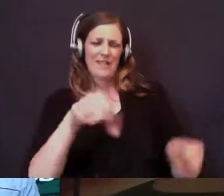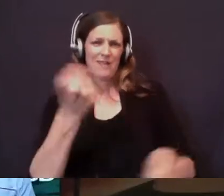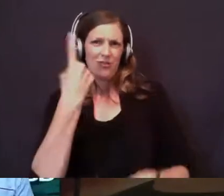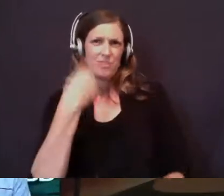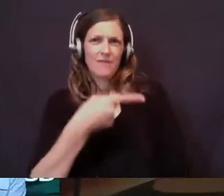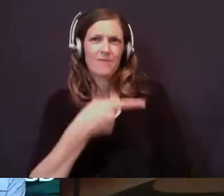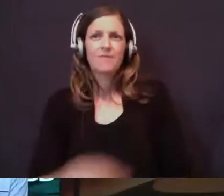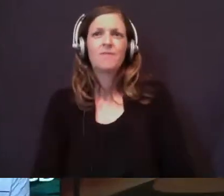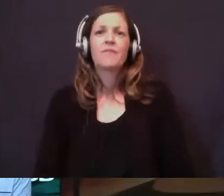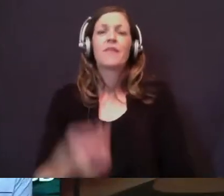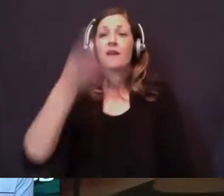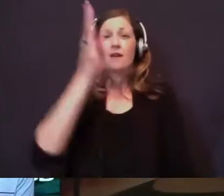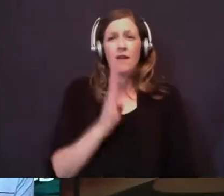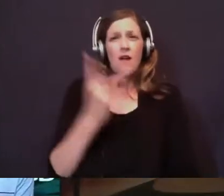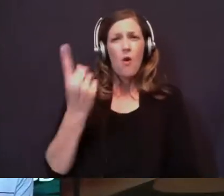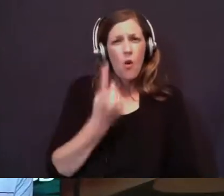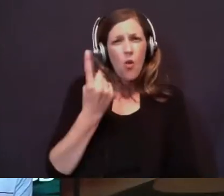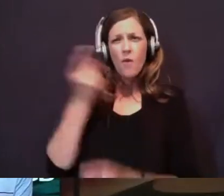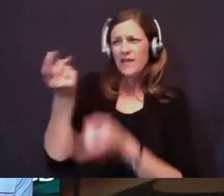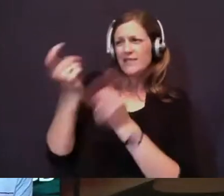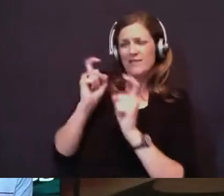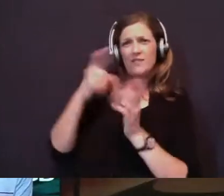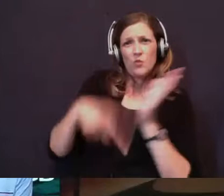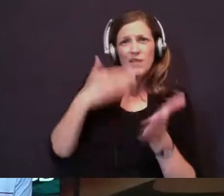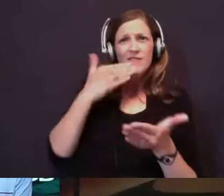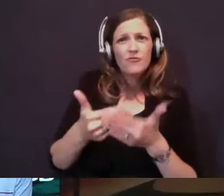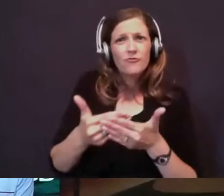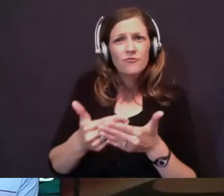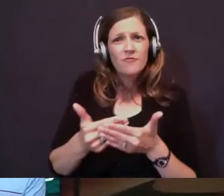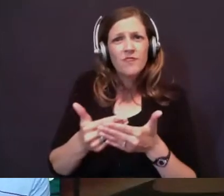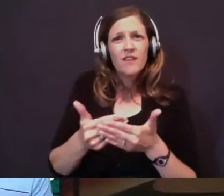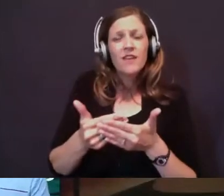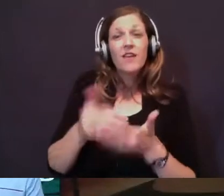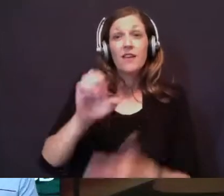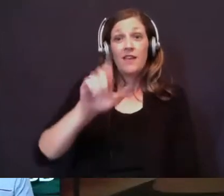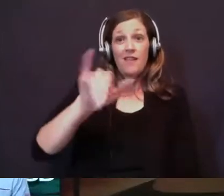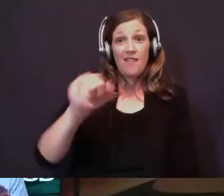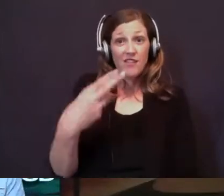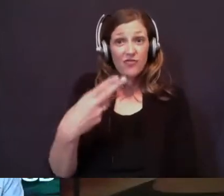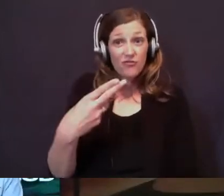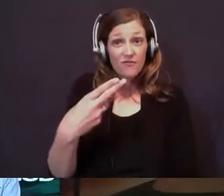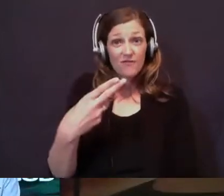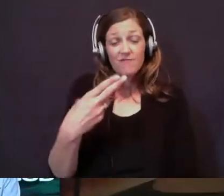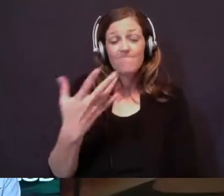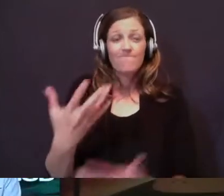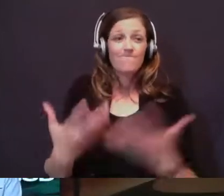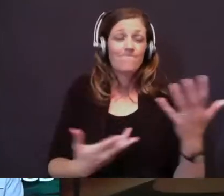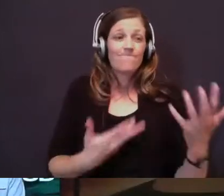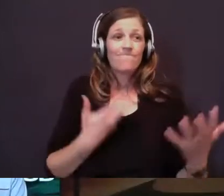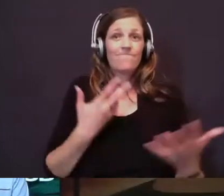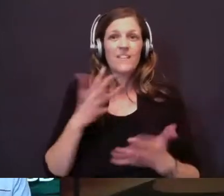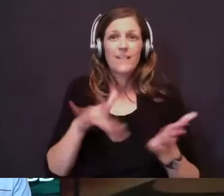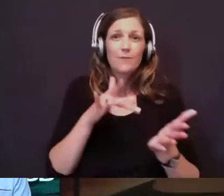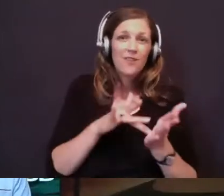God always gives us what is good. And Elijah, in the midst of his